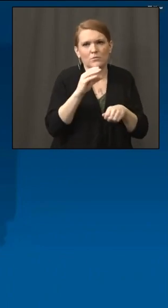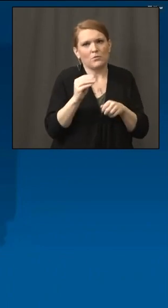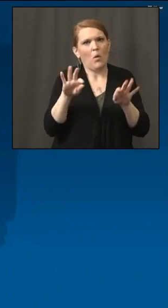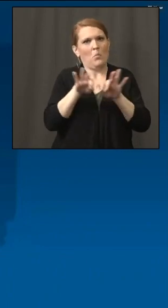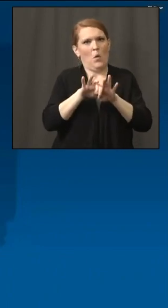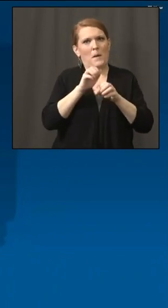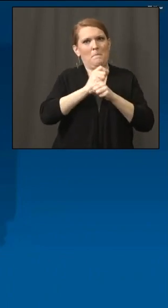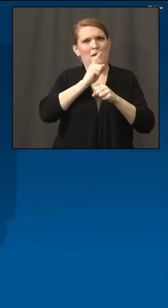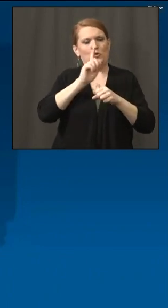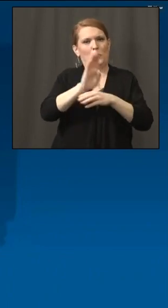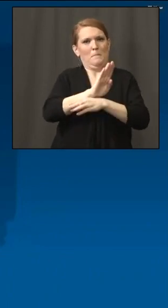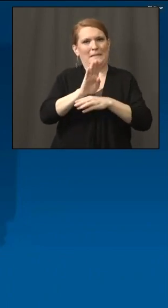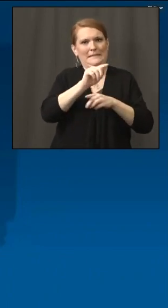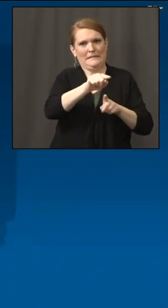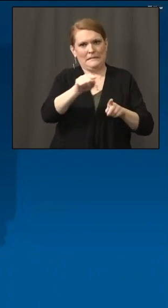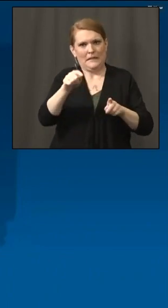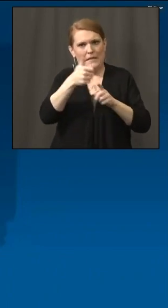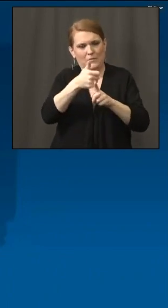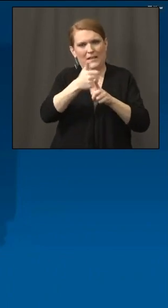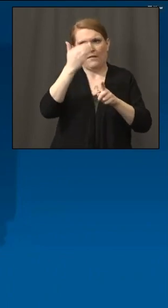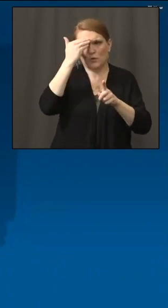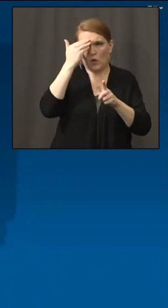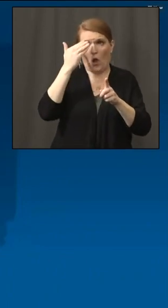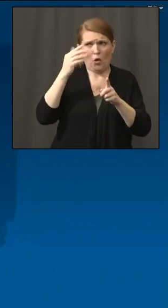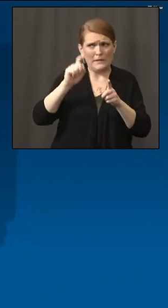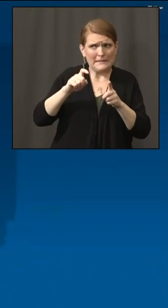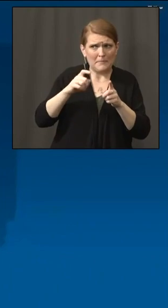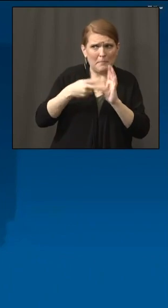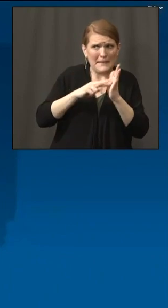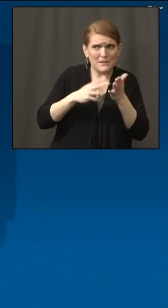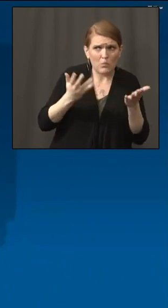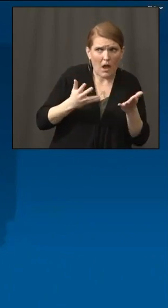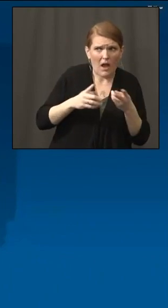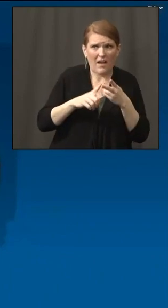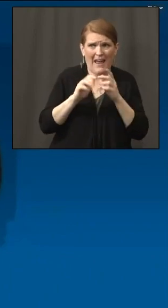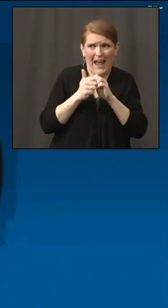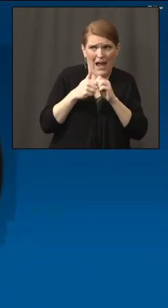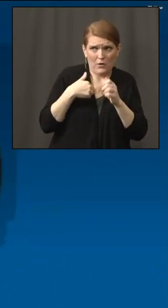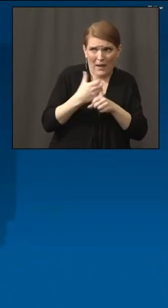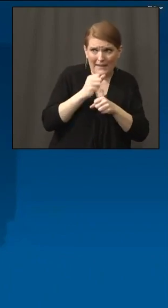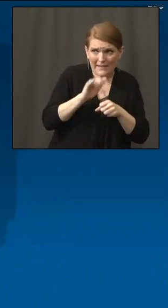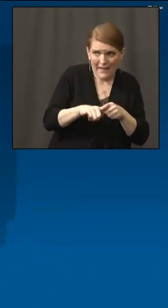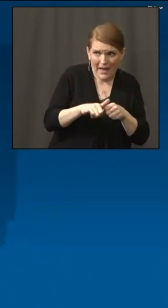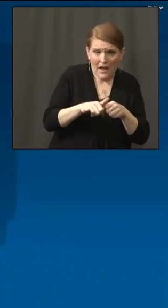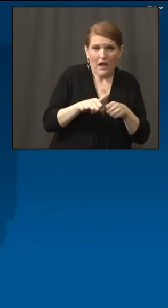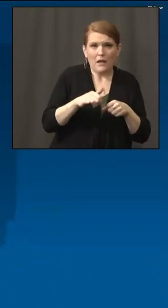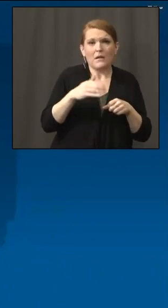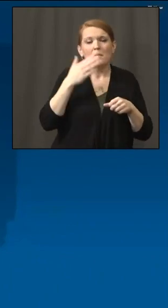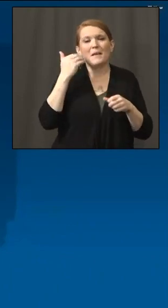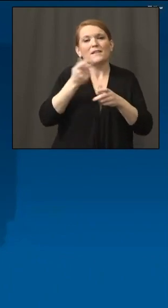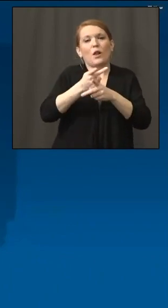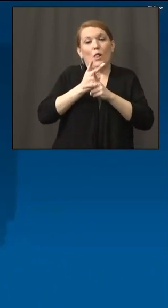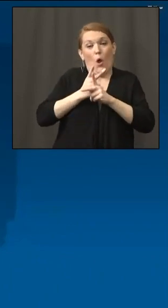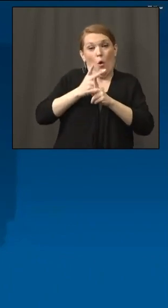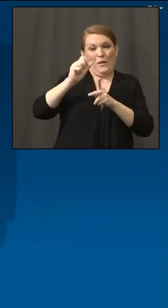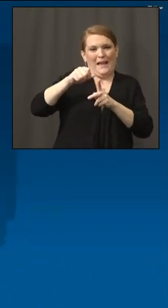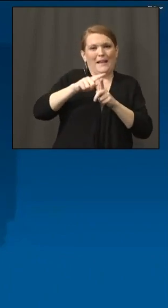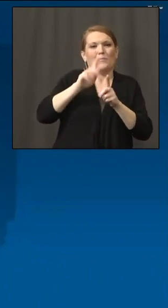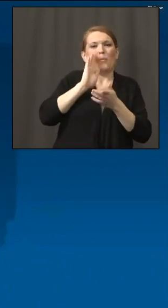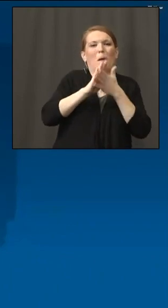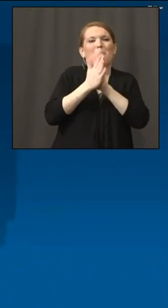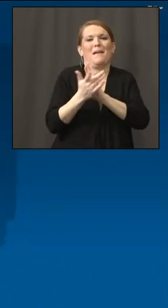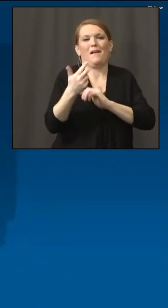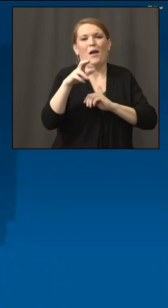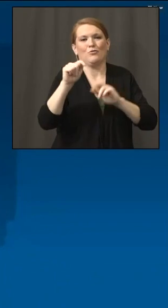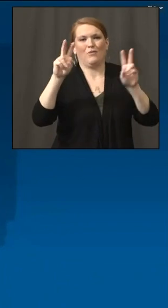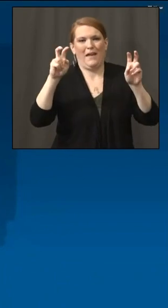what that means and what they need to do to get that forgiveness, because ultimately it turns into a grant. But a lot of people just didn't understand that. So there's